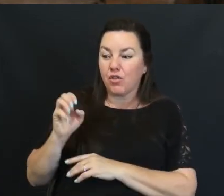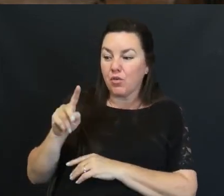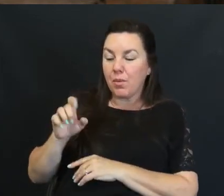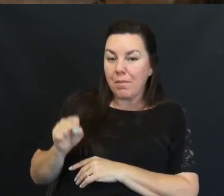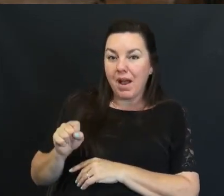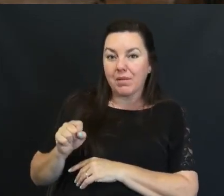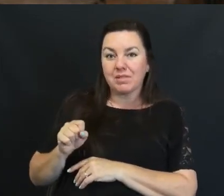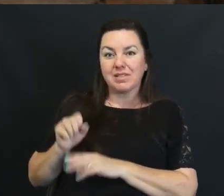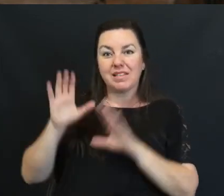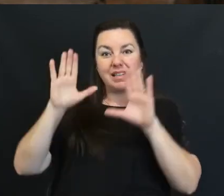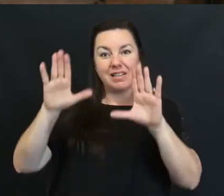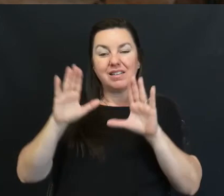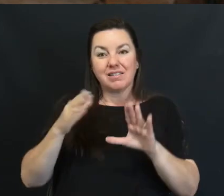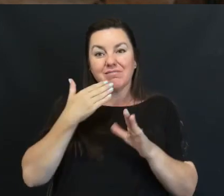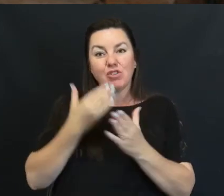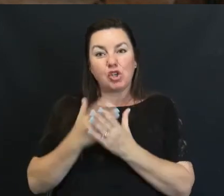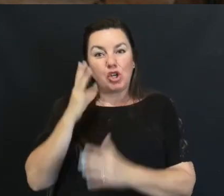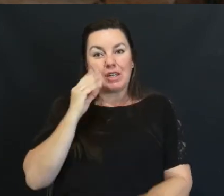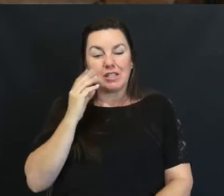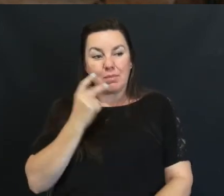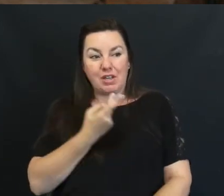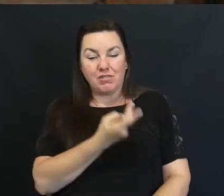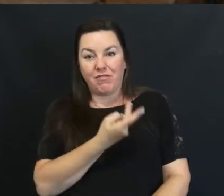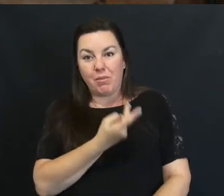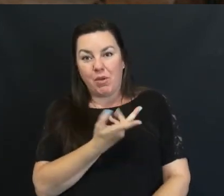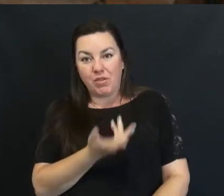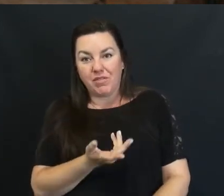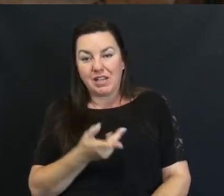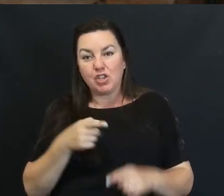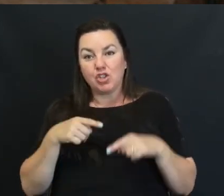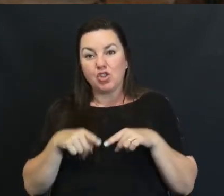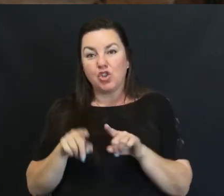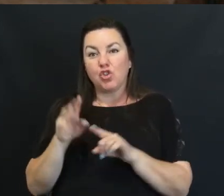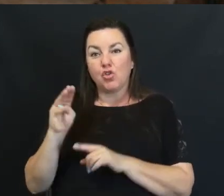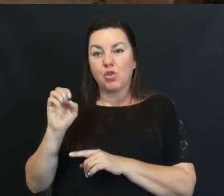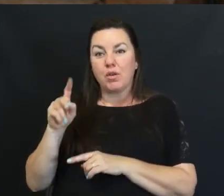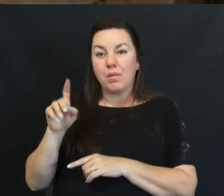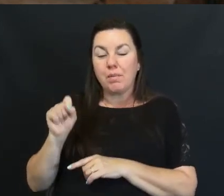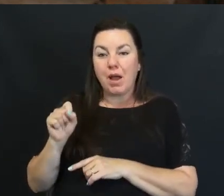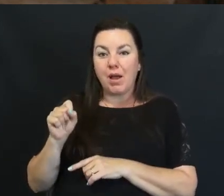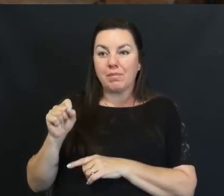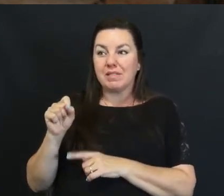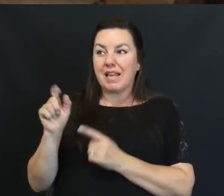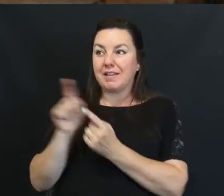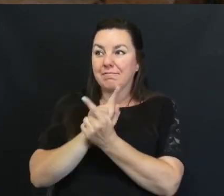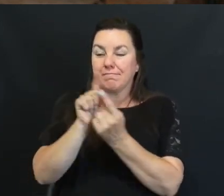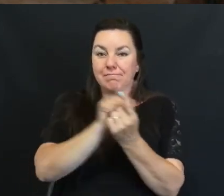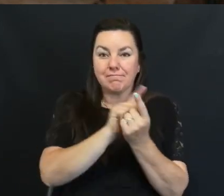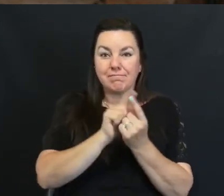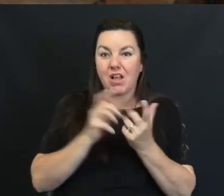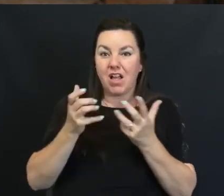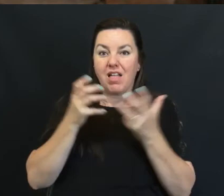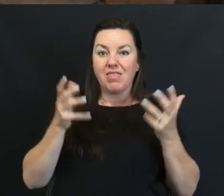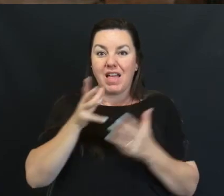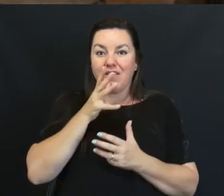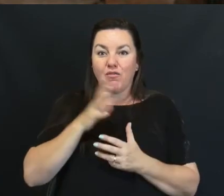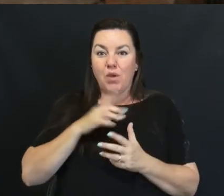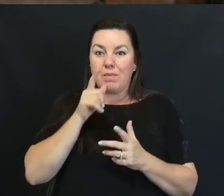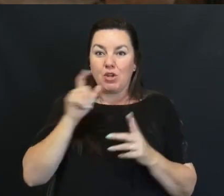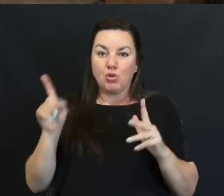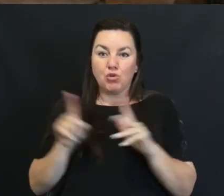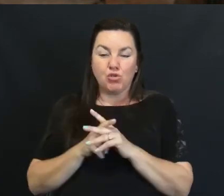Experience For Both Of Us Through Mops I Was Able To Get To Know A Lot Of Women Who Attended This Church